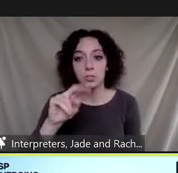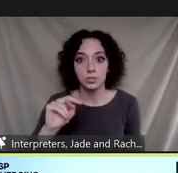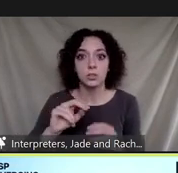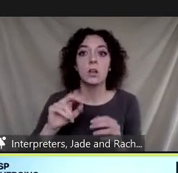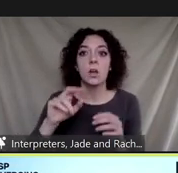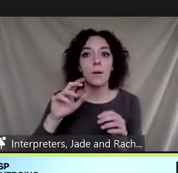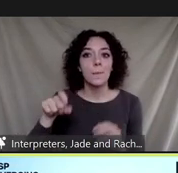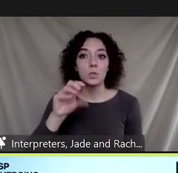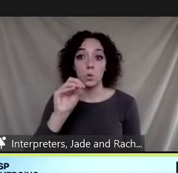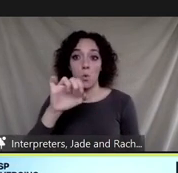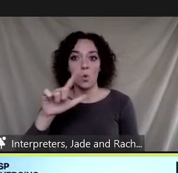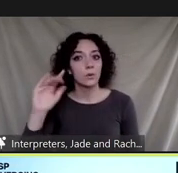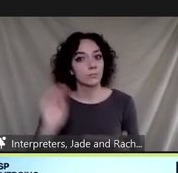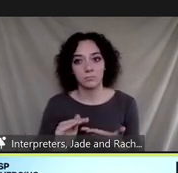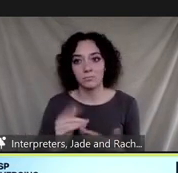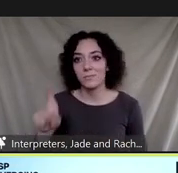slide please